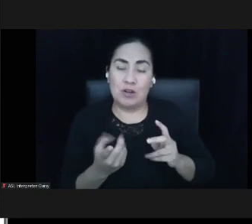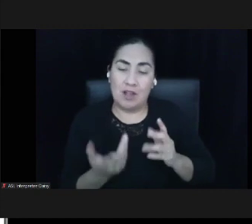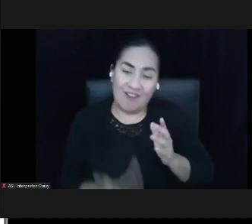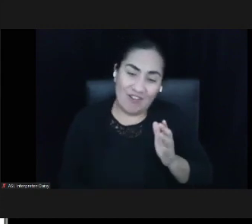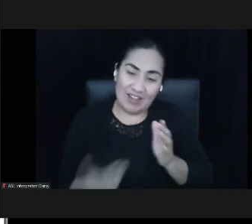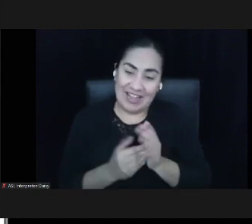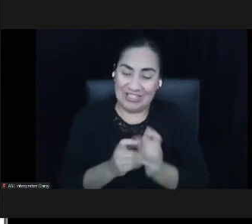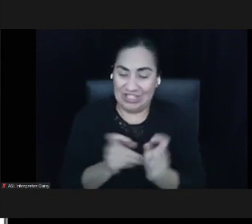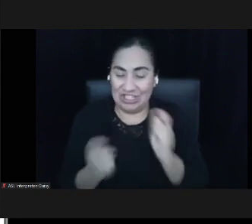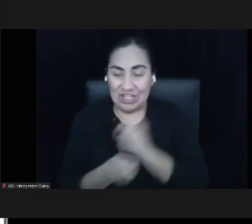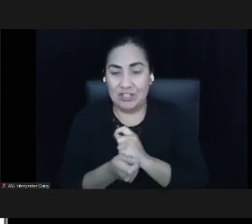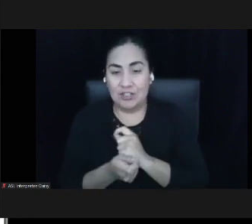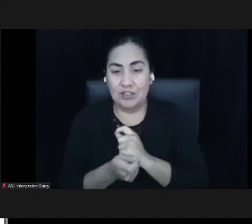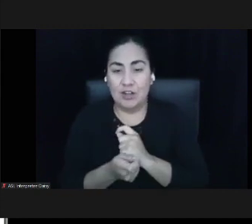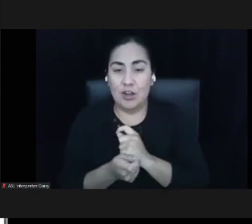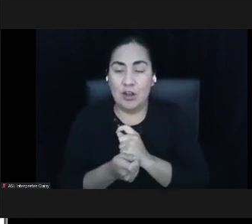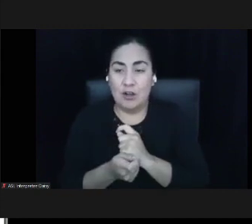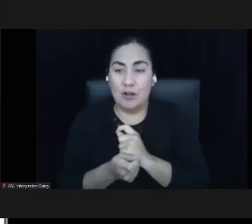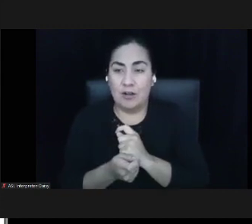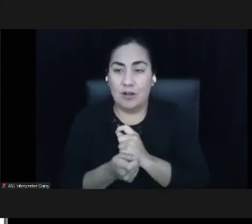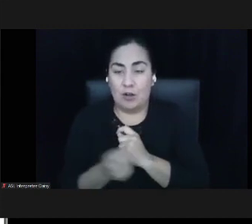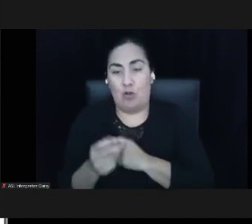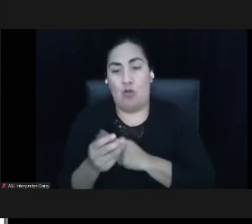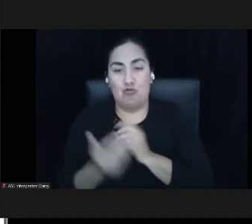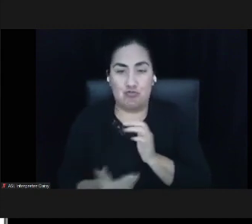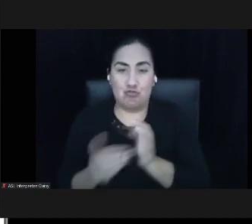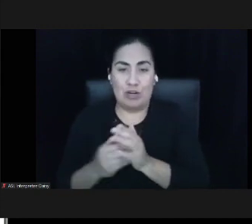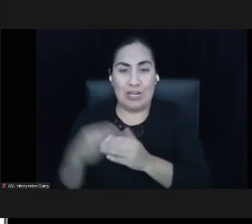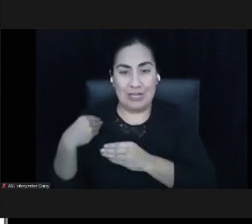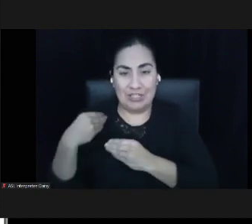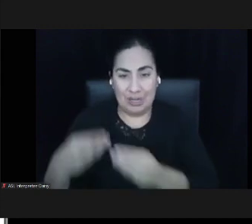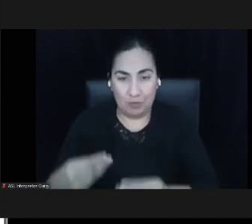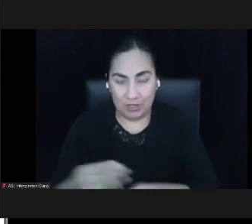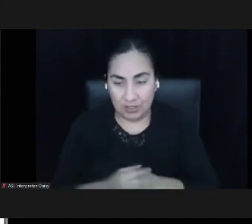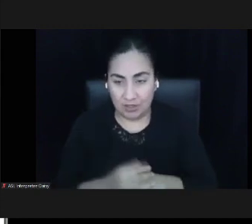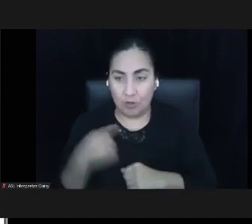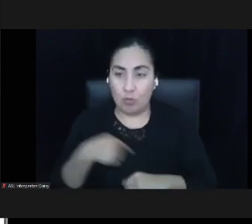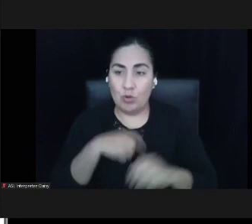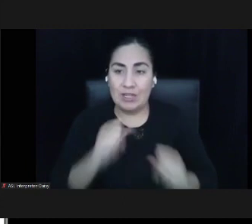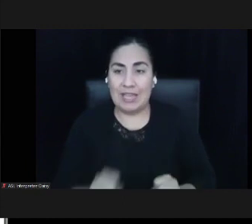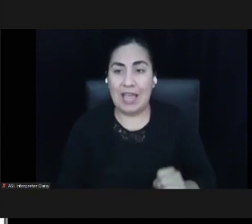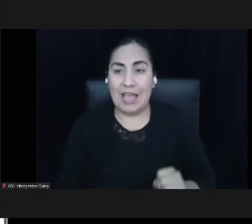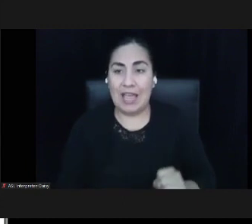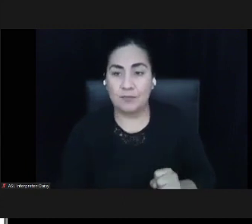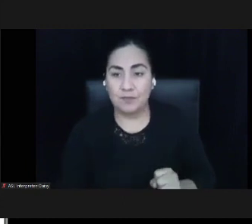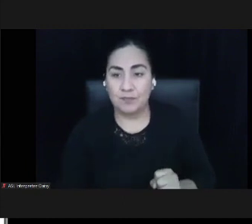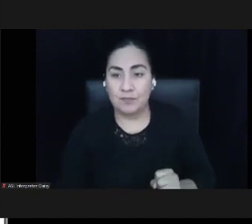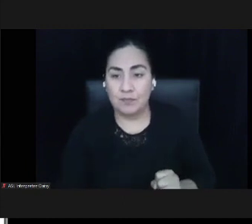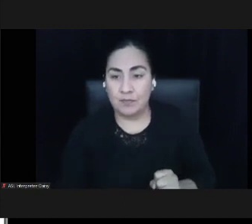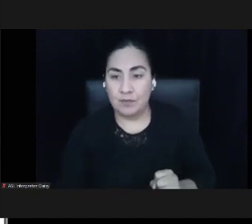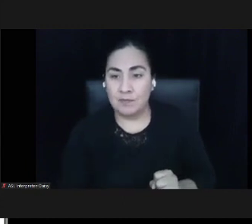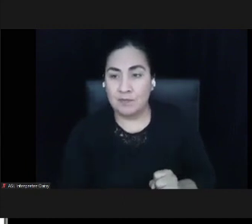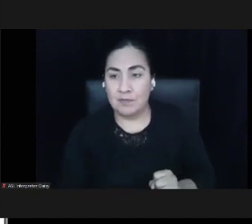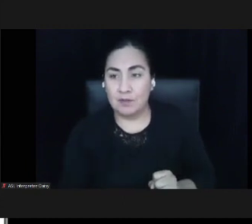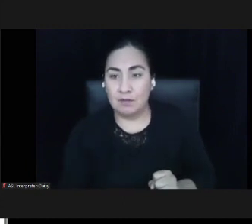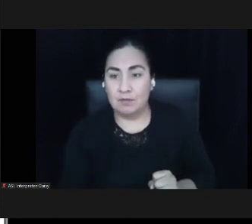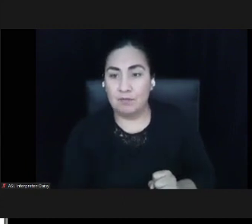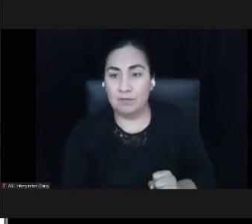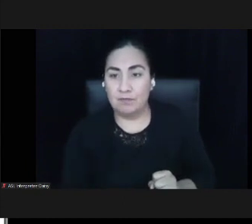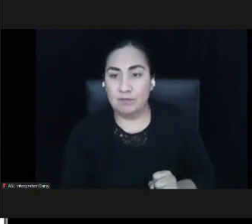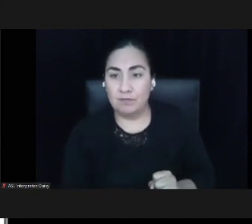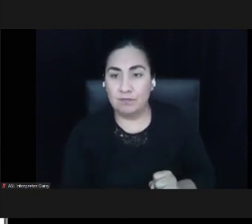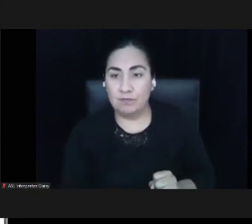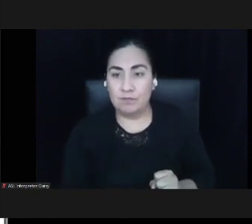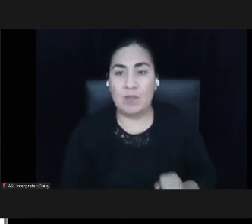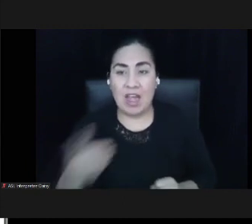It begins with transforming our underlying approach to capital, away from an approach where individuals and institutions have the right